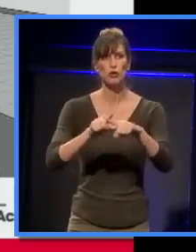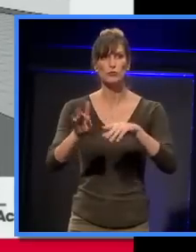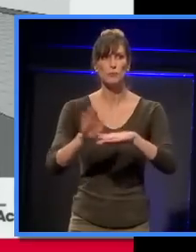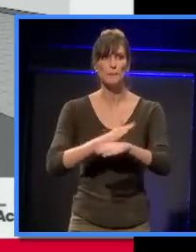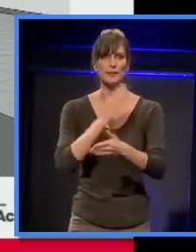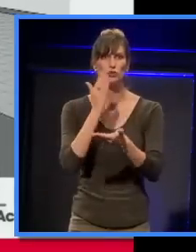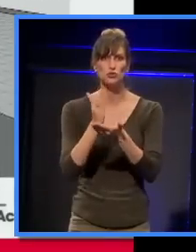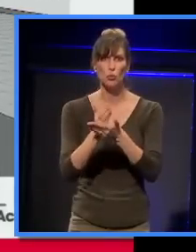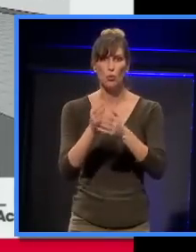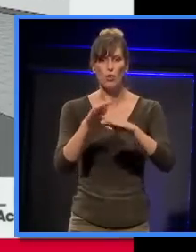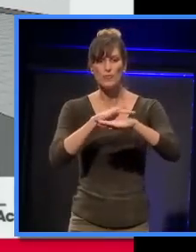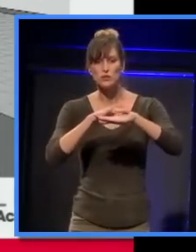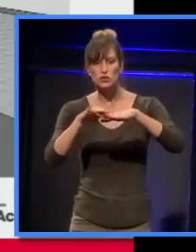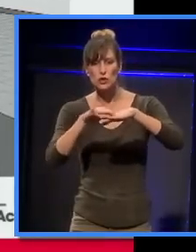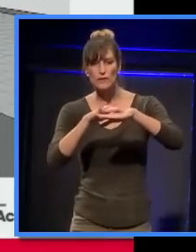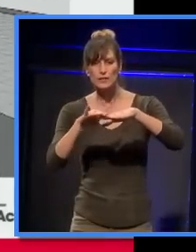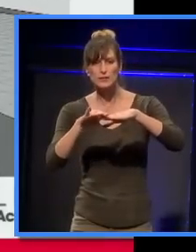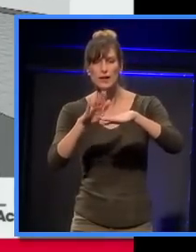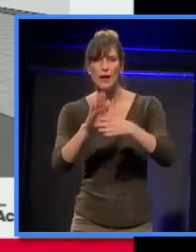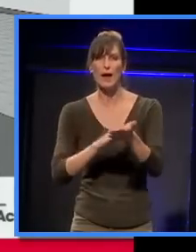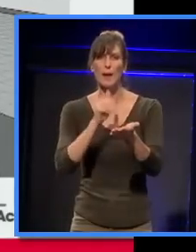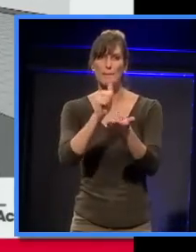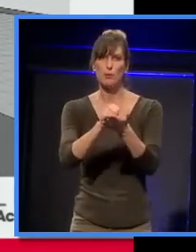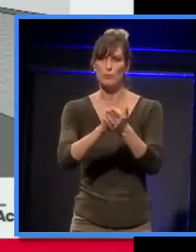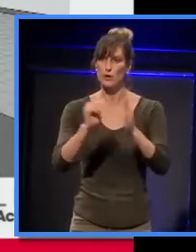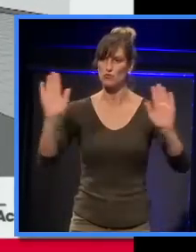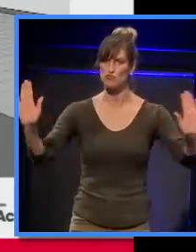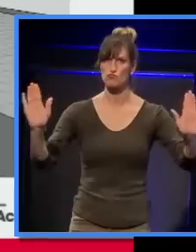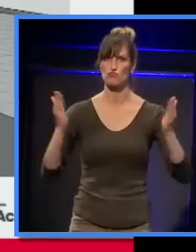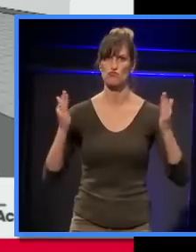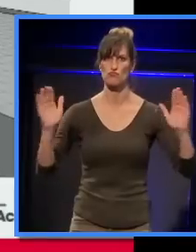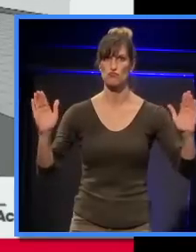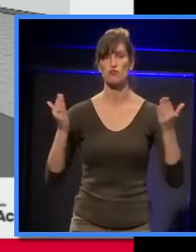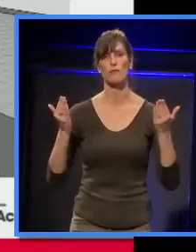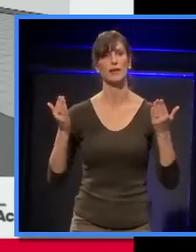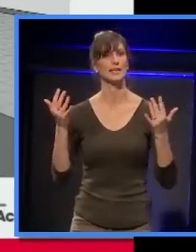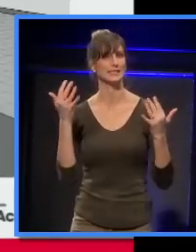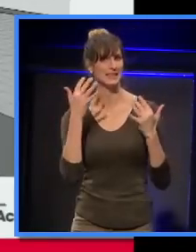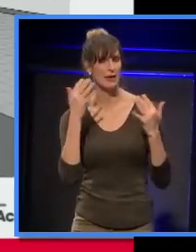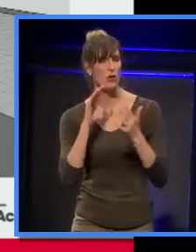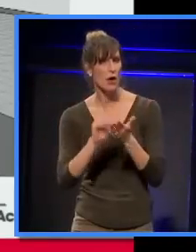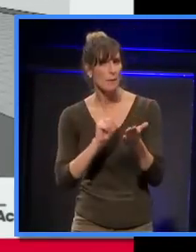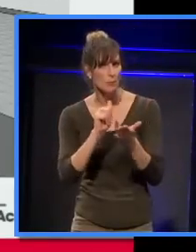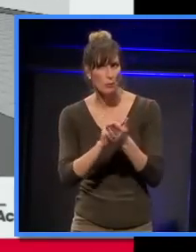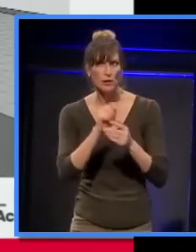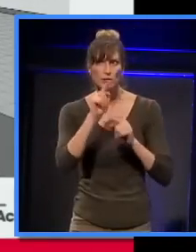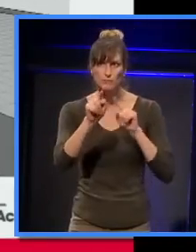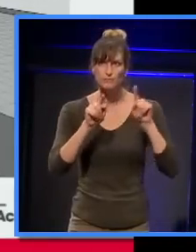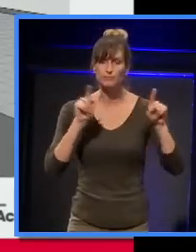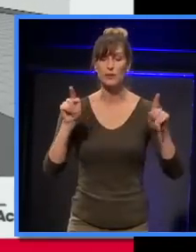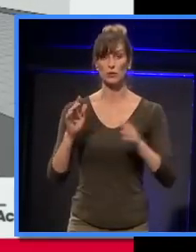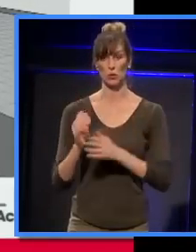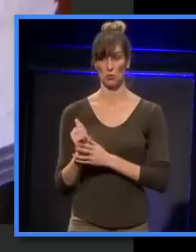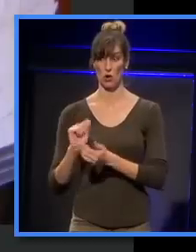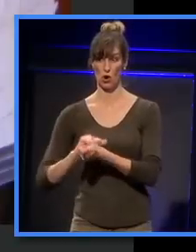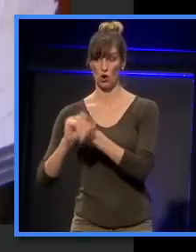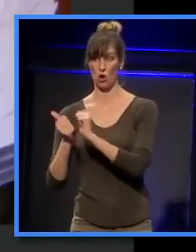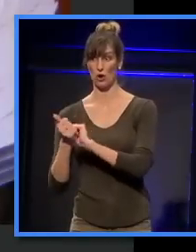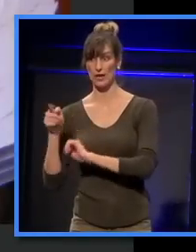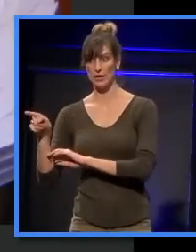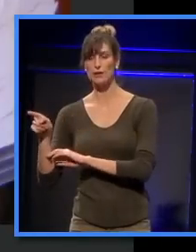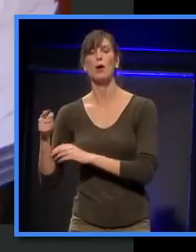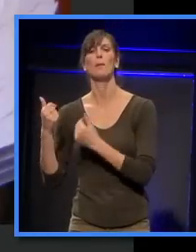provide reflections from the appropriate direction at the appropriate time interval. So, here you can see a technique that one of my colleagues developed